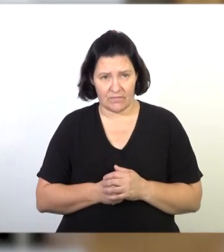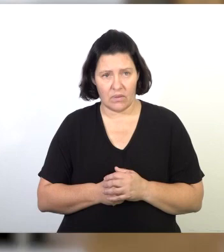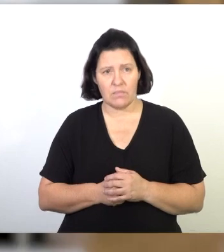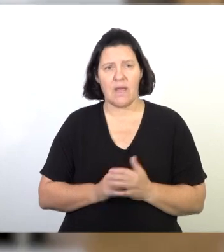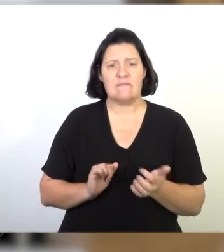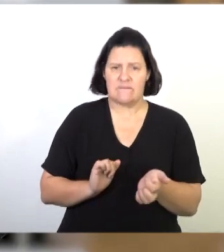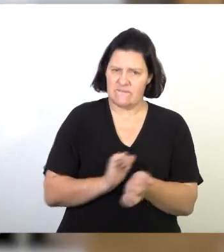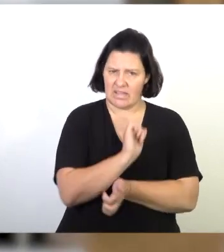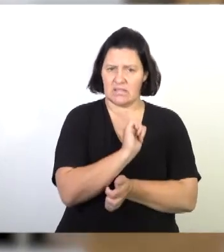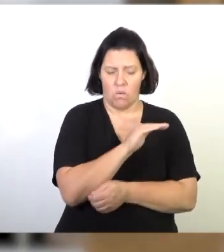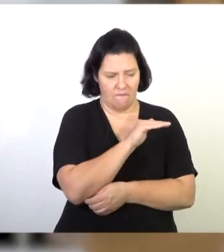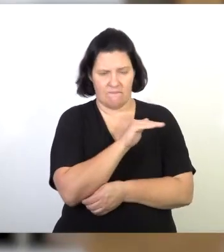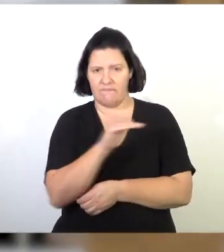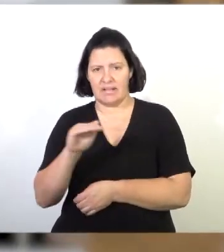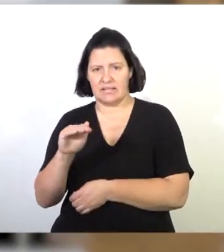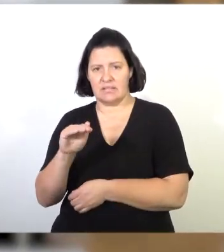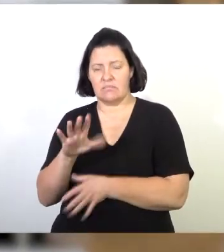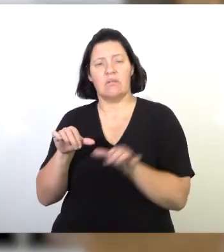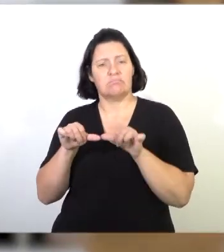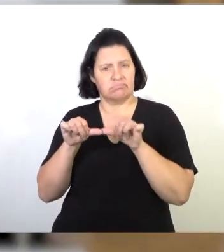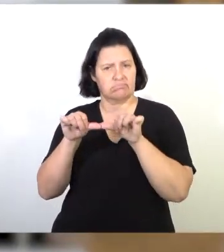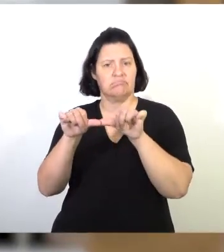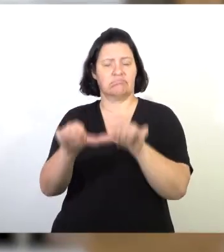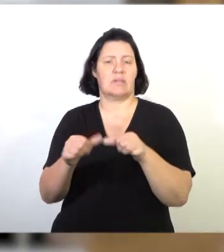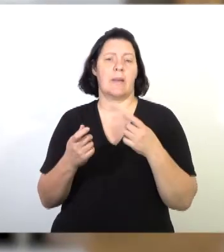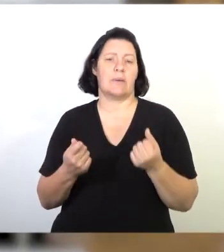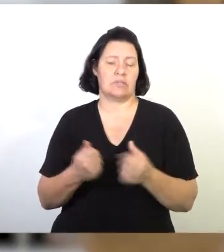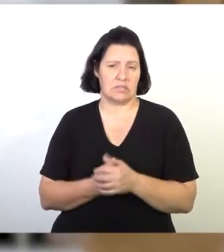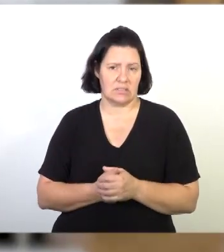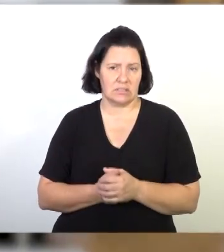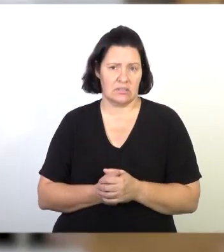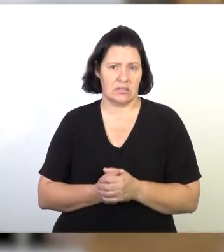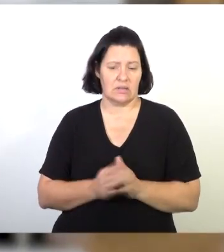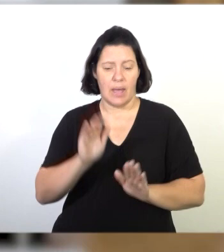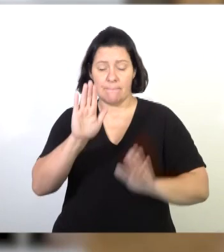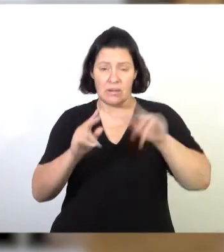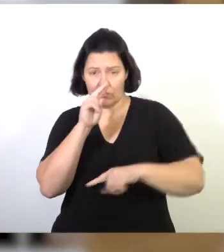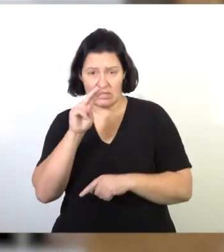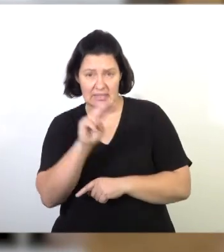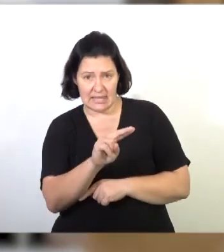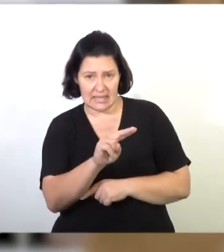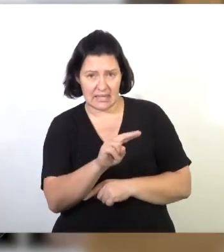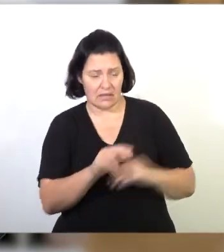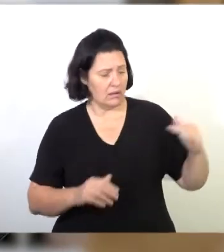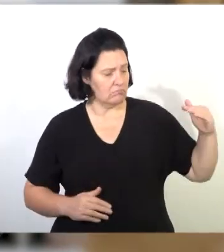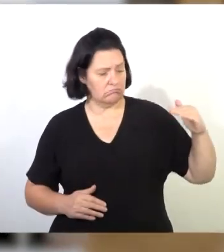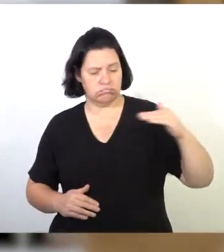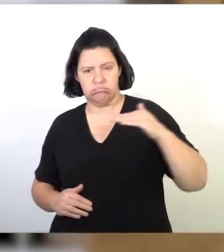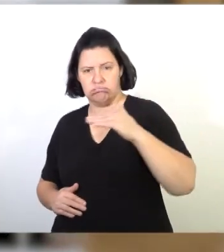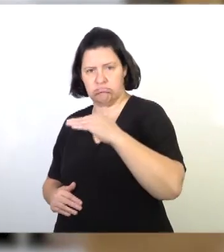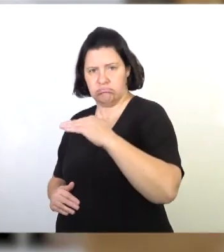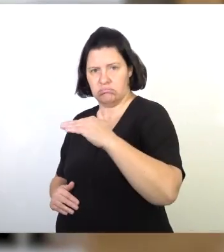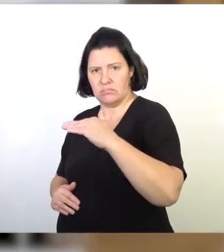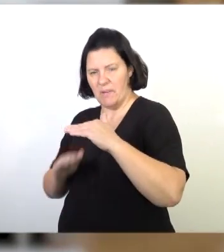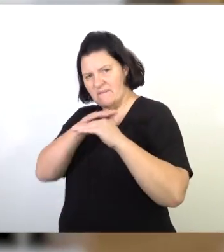fixed or a flat which is a constant amount. The pattern that we see on the graph is that it